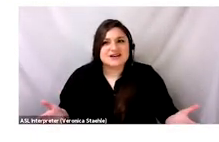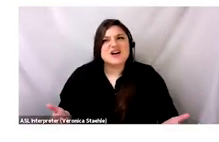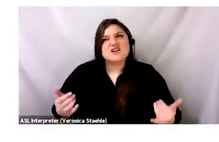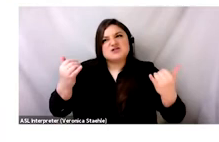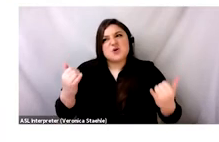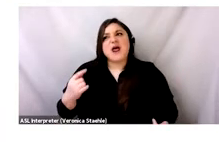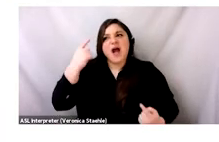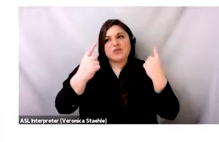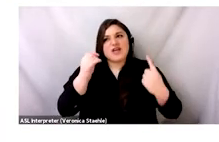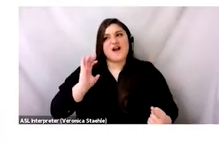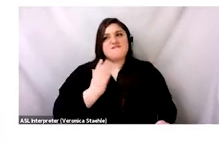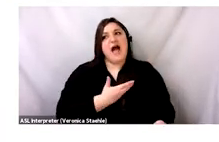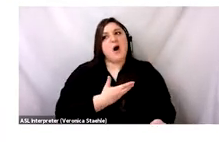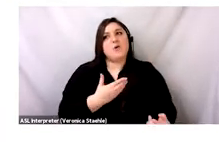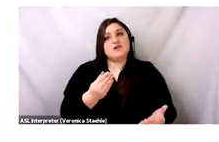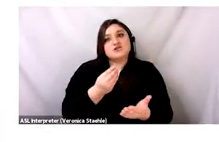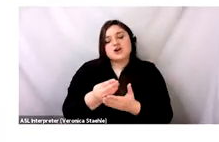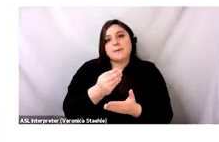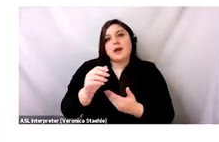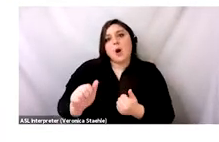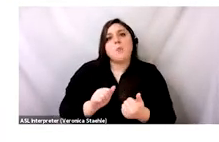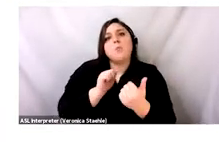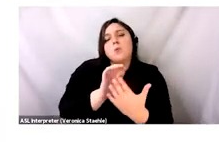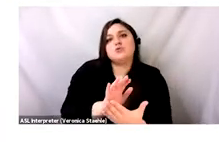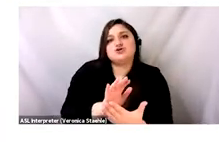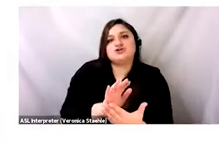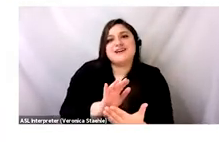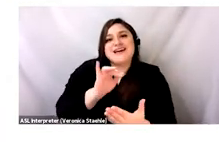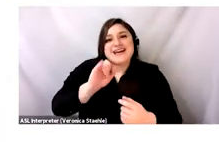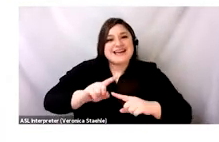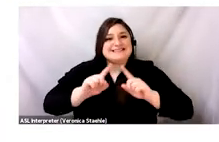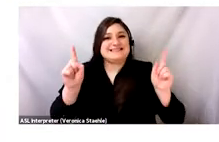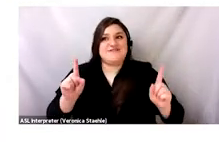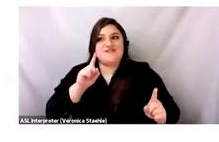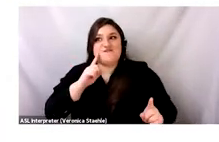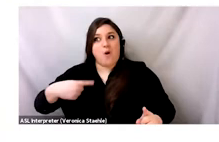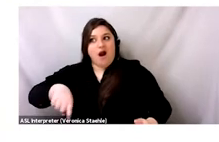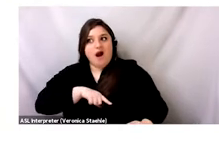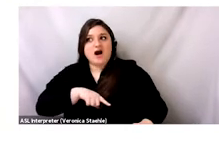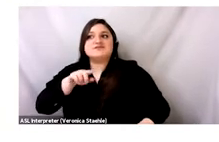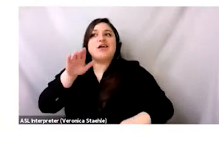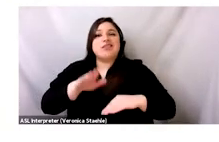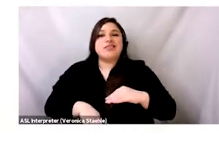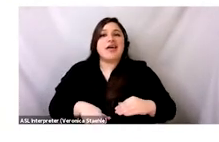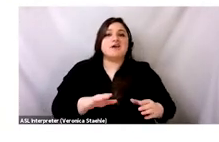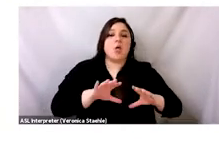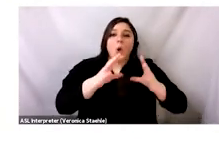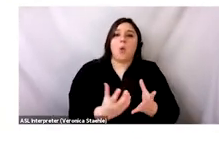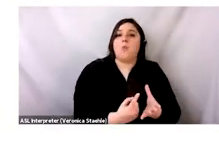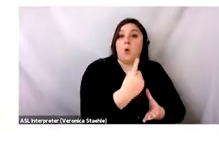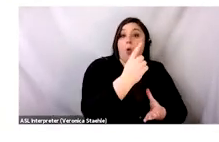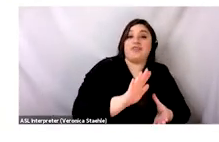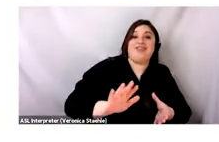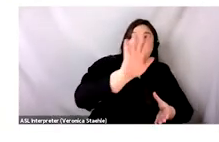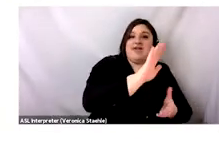our approach to shopping from the approach of a global